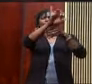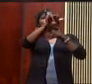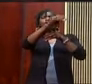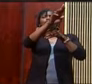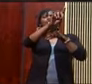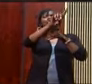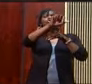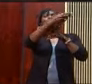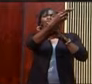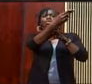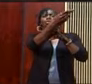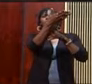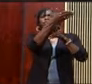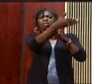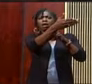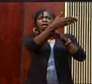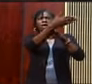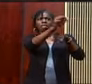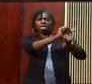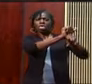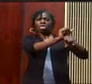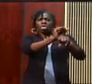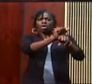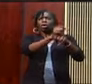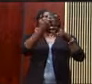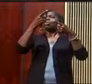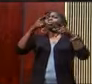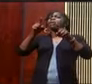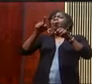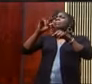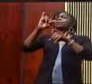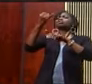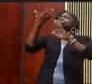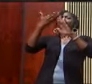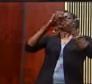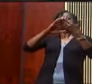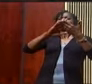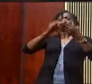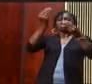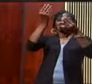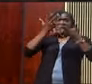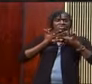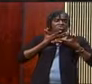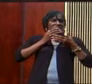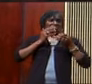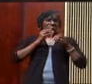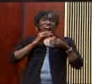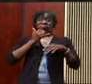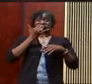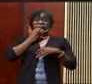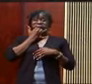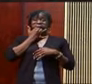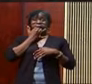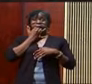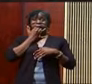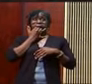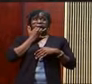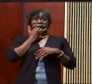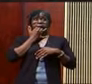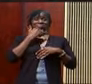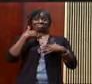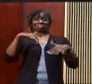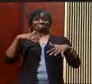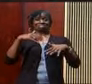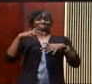were going in Jerusalem. They said to me, things are not going well for those who return to the province of Judah. They are in great